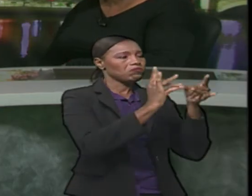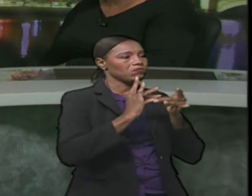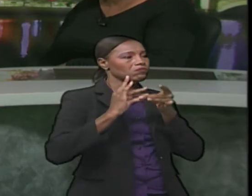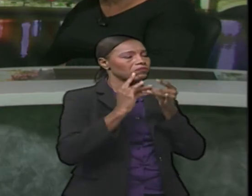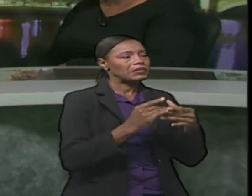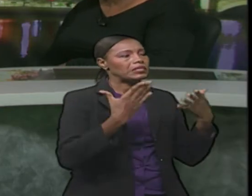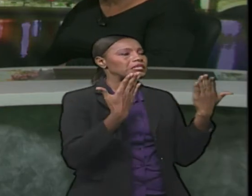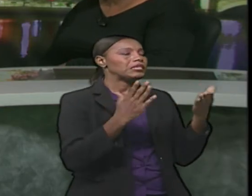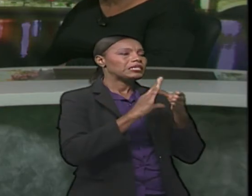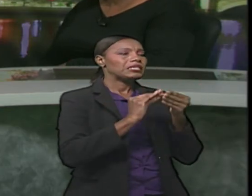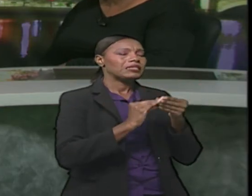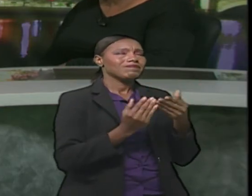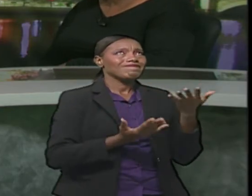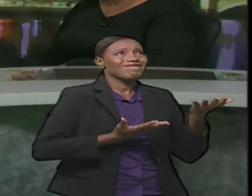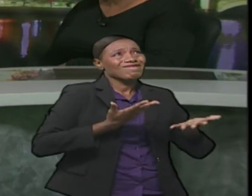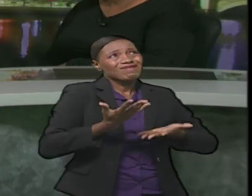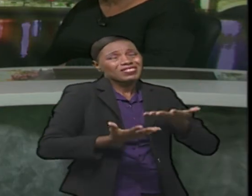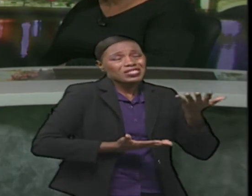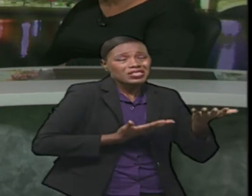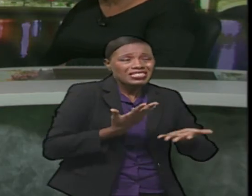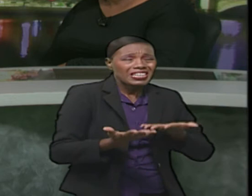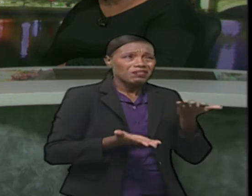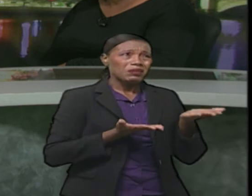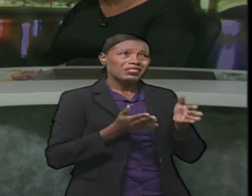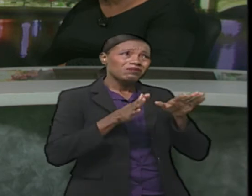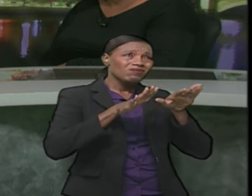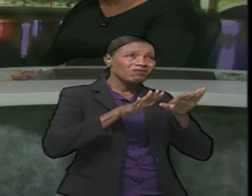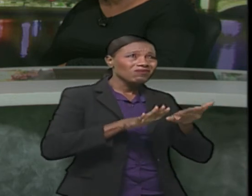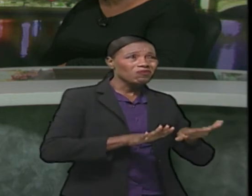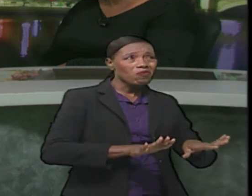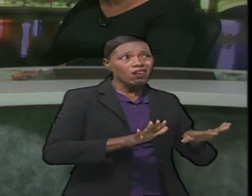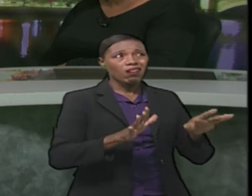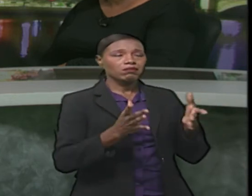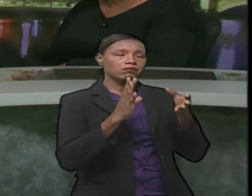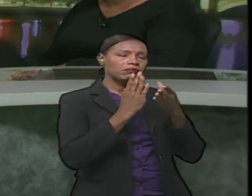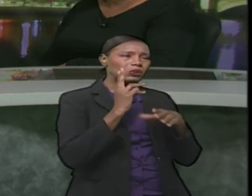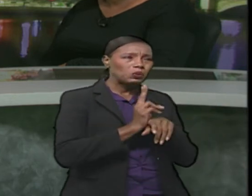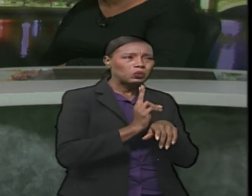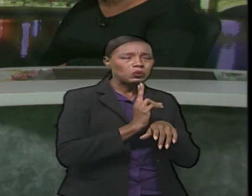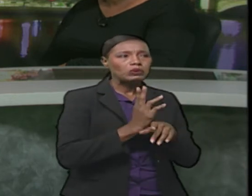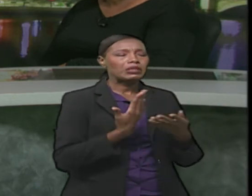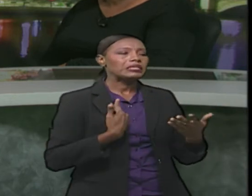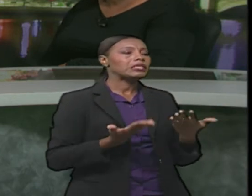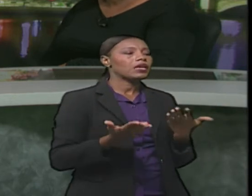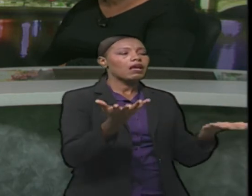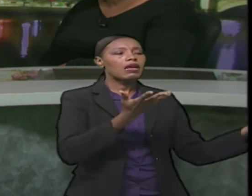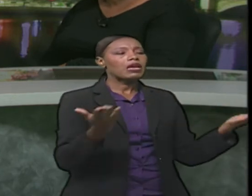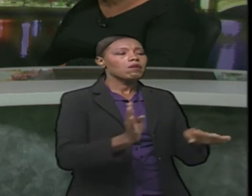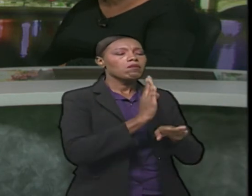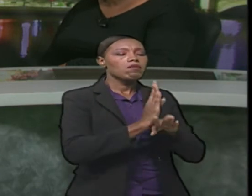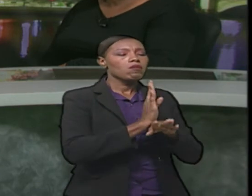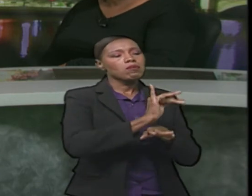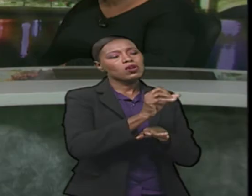is how, I don't know, maybe tranquil is the word that I might use here. the climate for journalism in Barbados